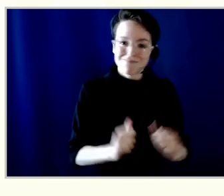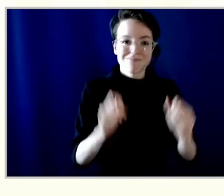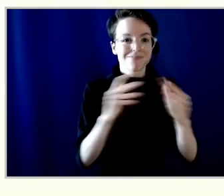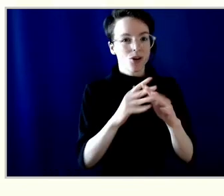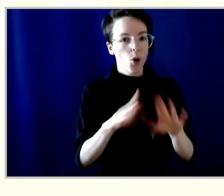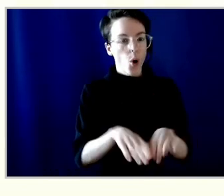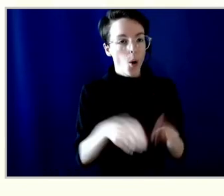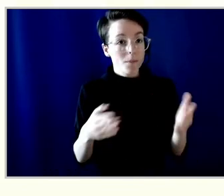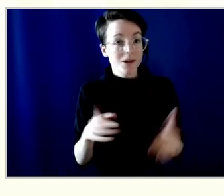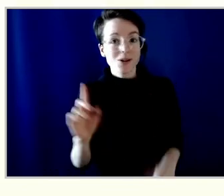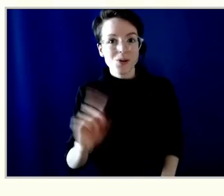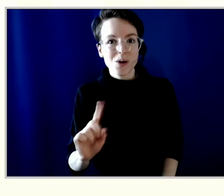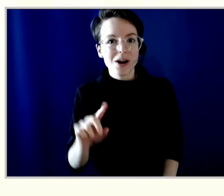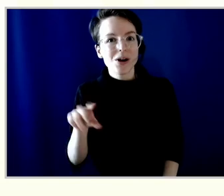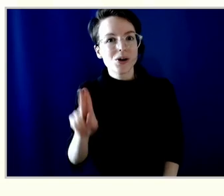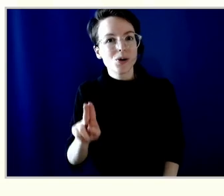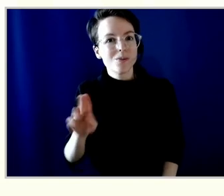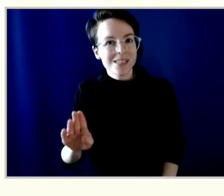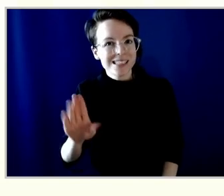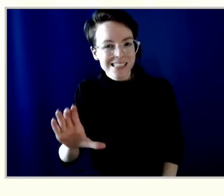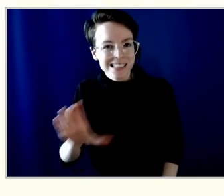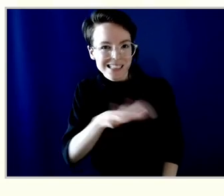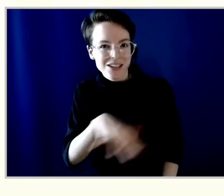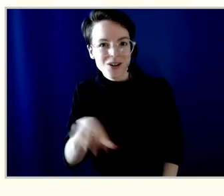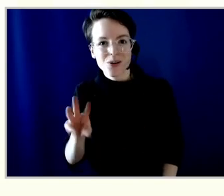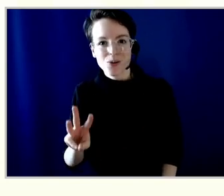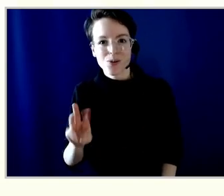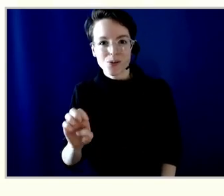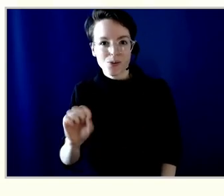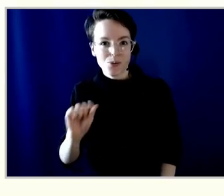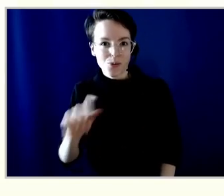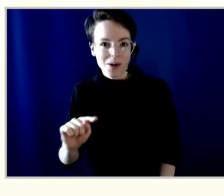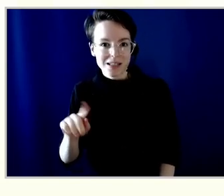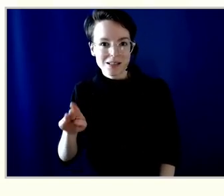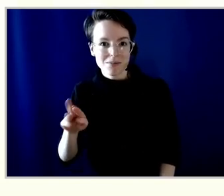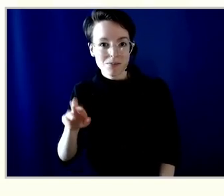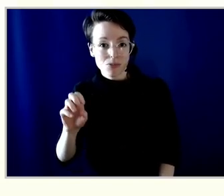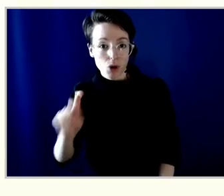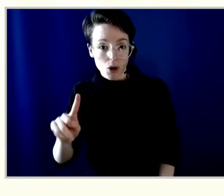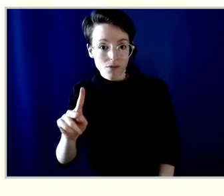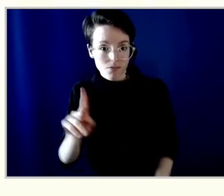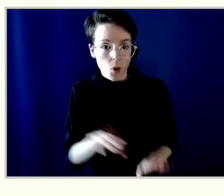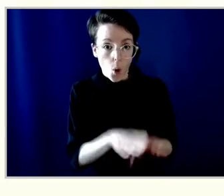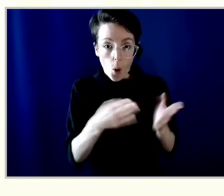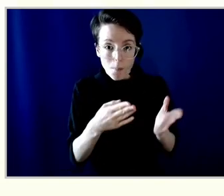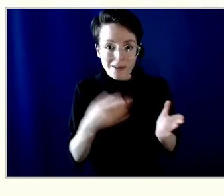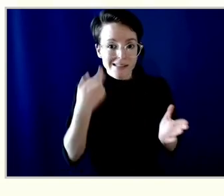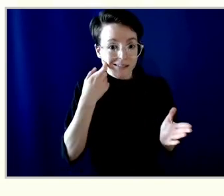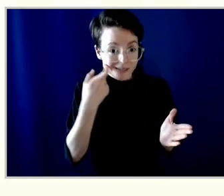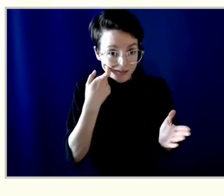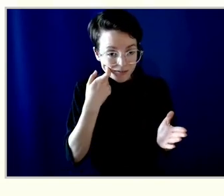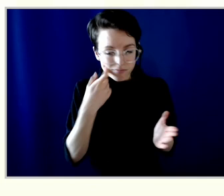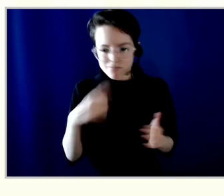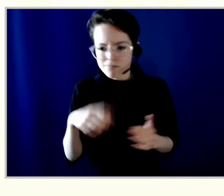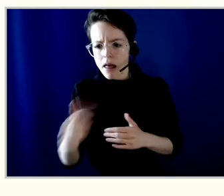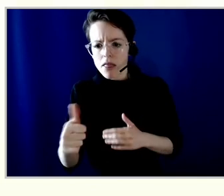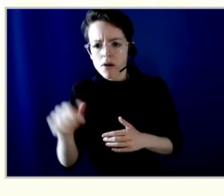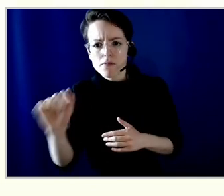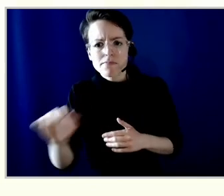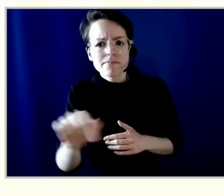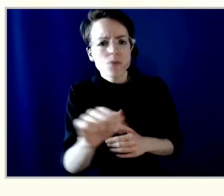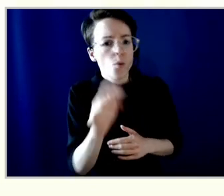What's the Westbrook? Thank you. And we're looking at other locations as well. So I can't speak specifically to this,